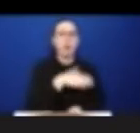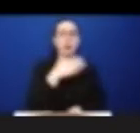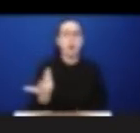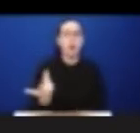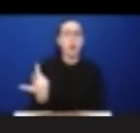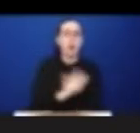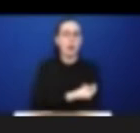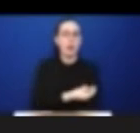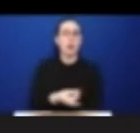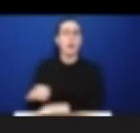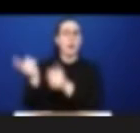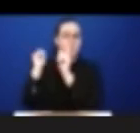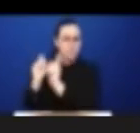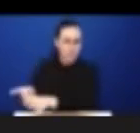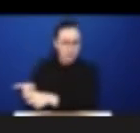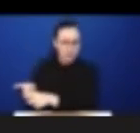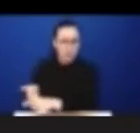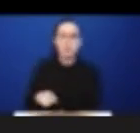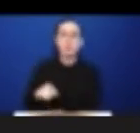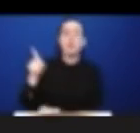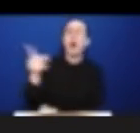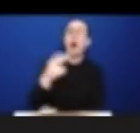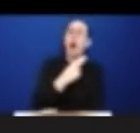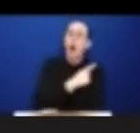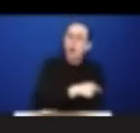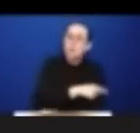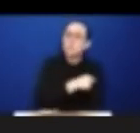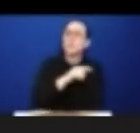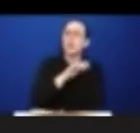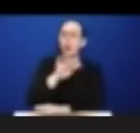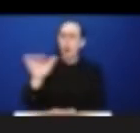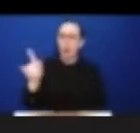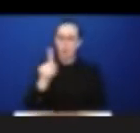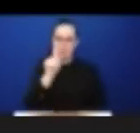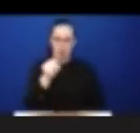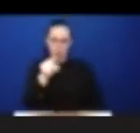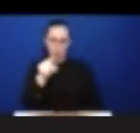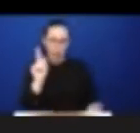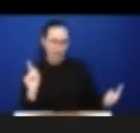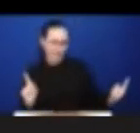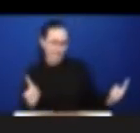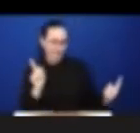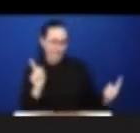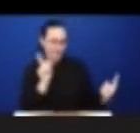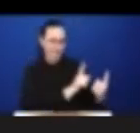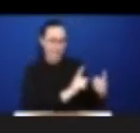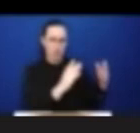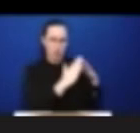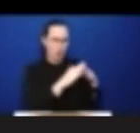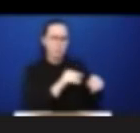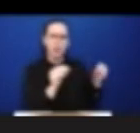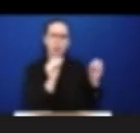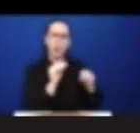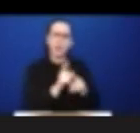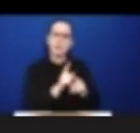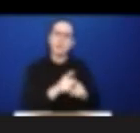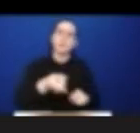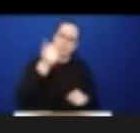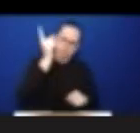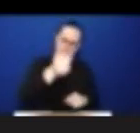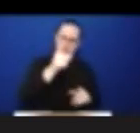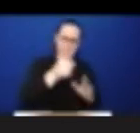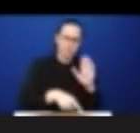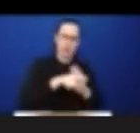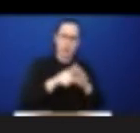So workers who decided not to get vaccinated could find work with children. In some